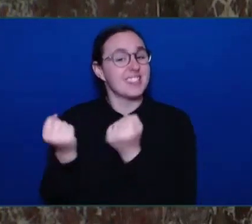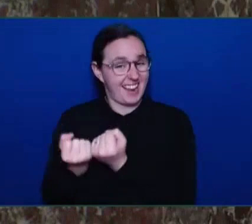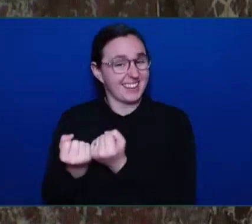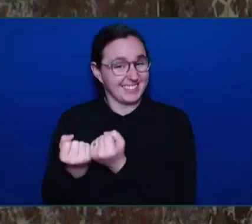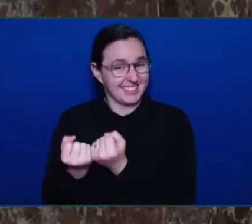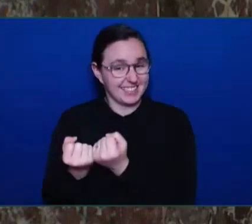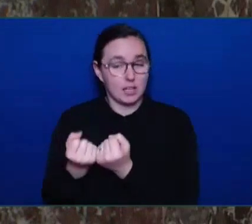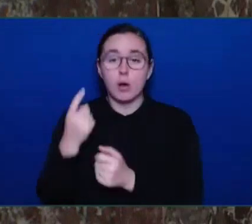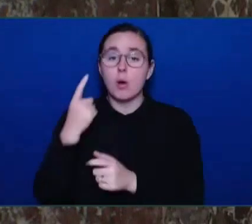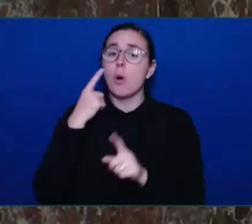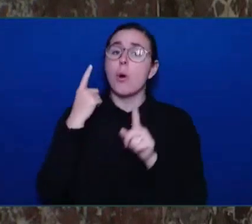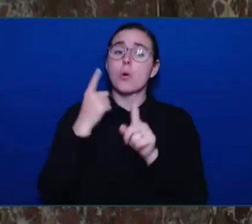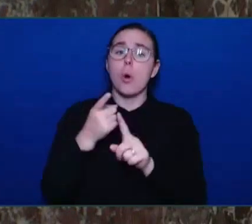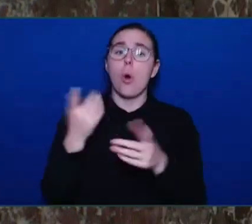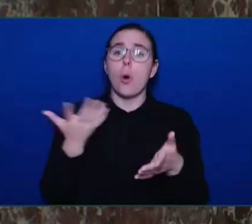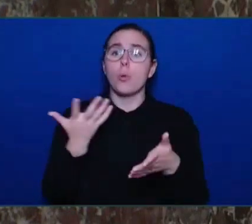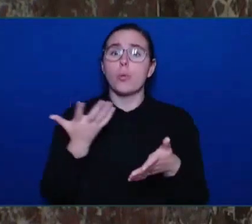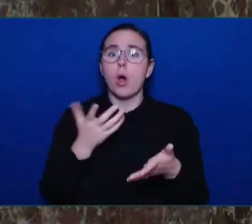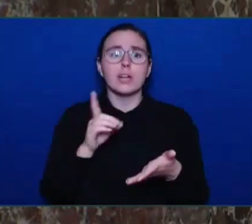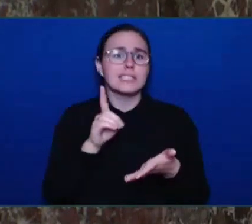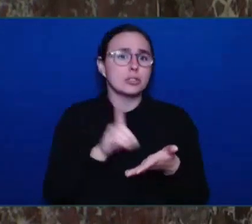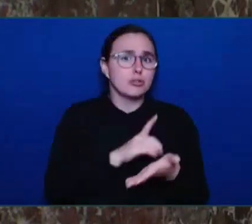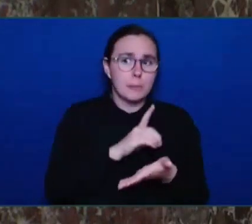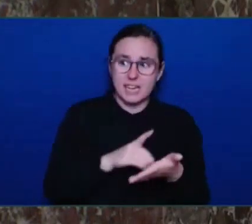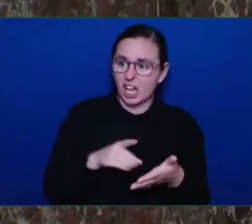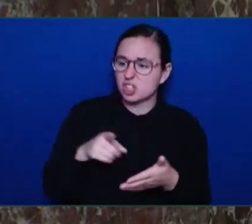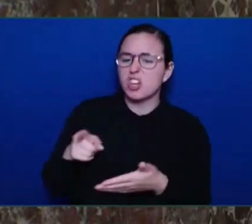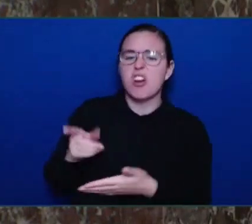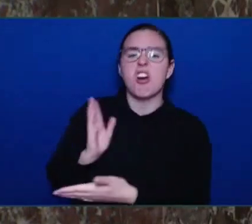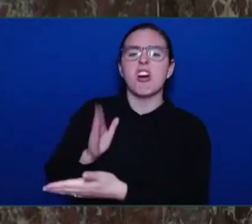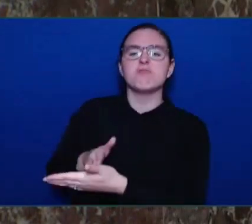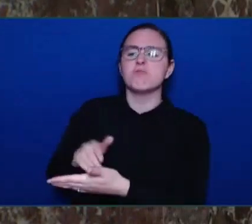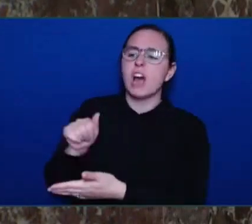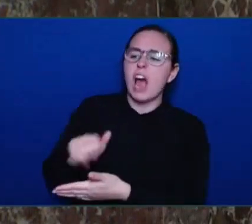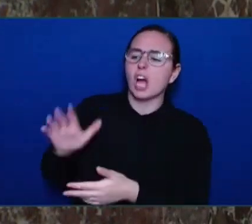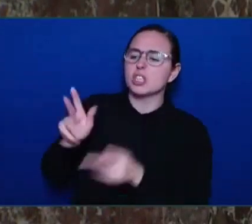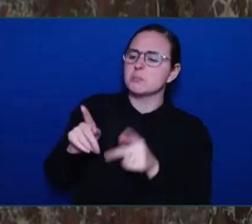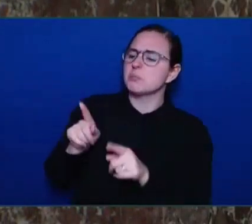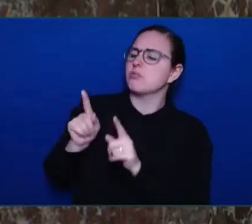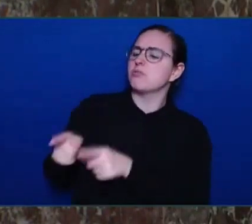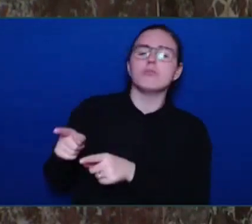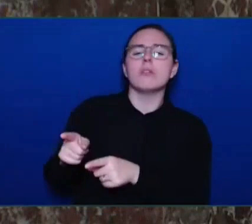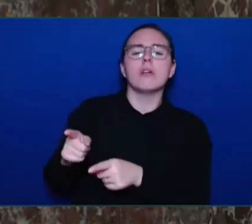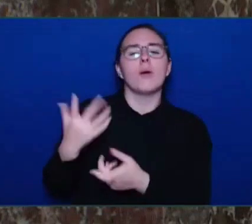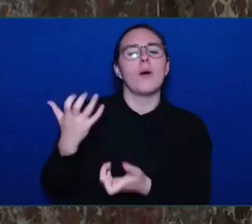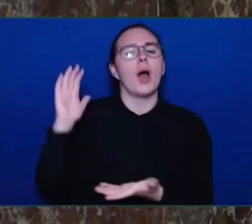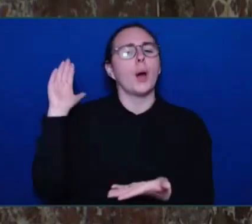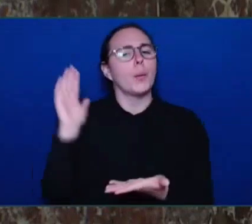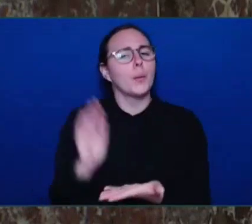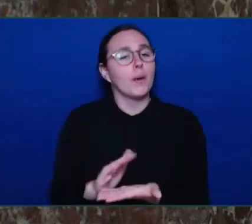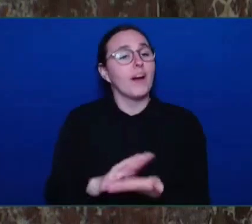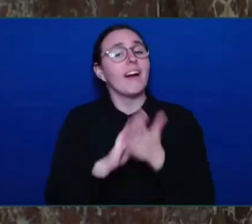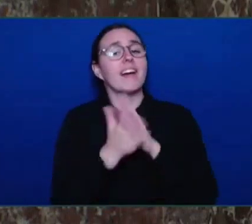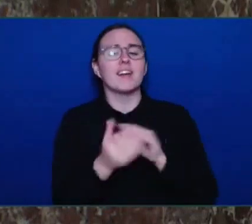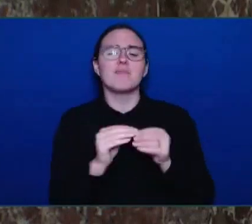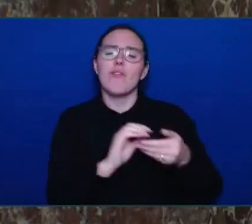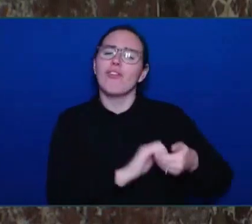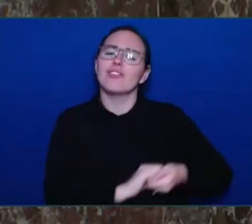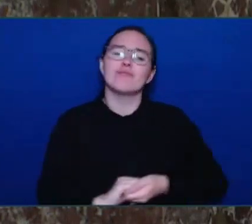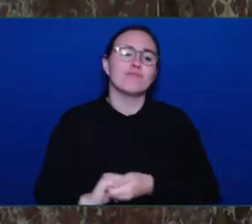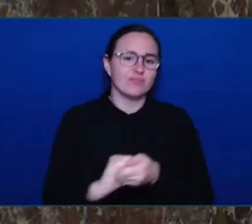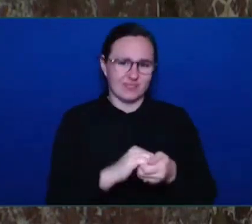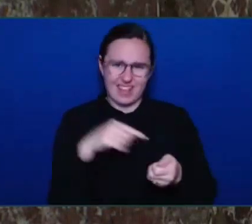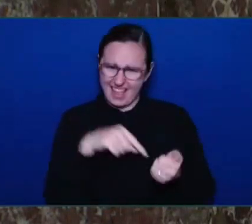and building inclusive communities through stories and art. This book was one of their first projects.